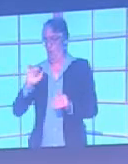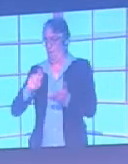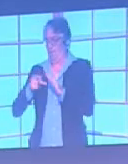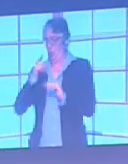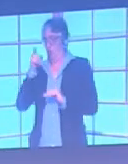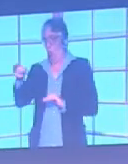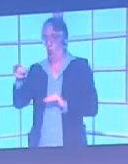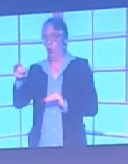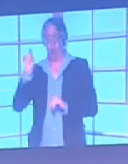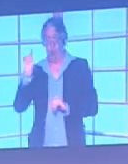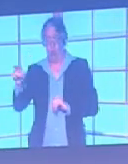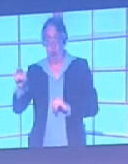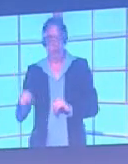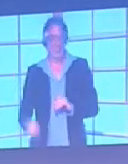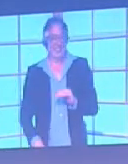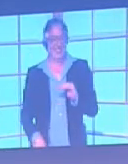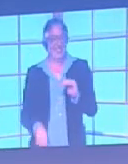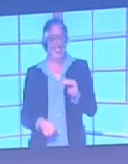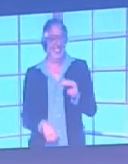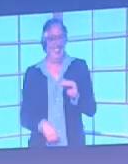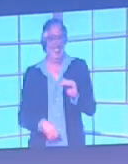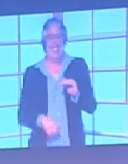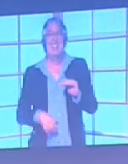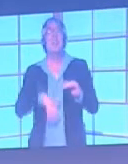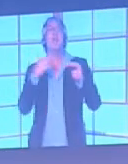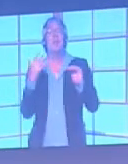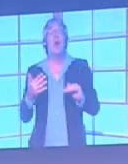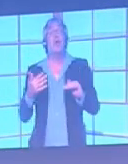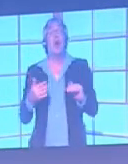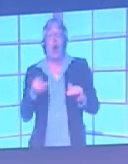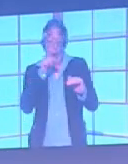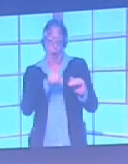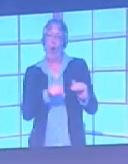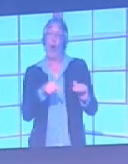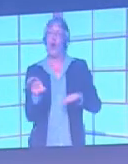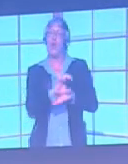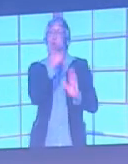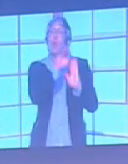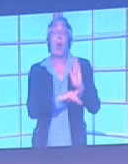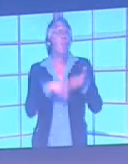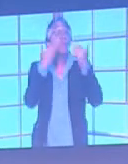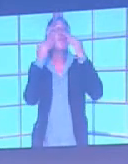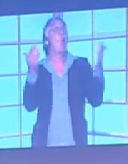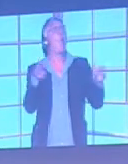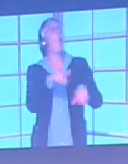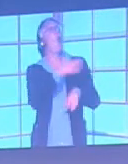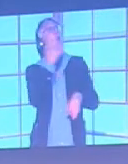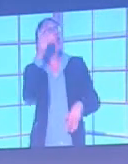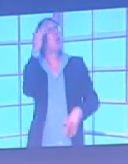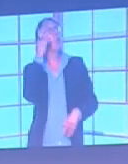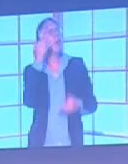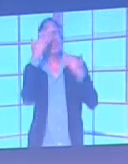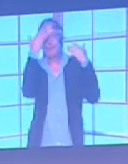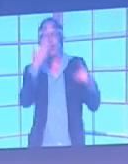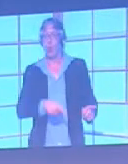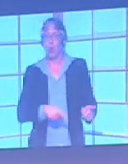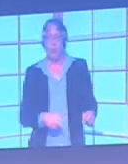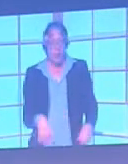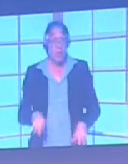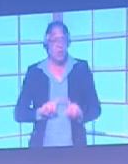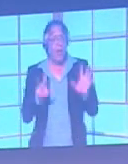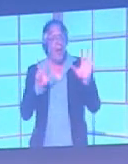And that software does not take account of colour blind people. Even though one in 12 men, so players and